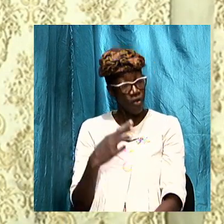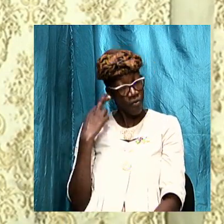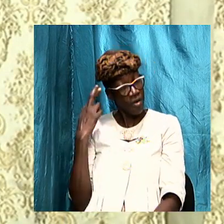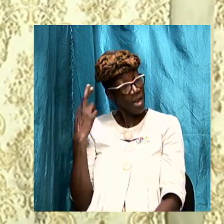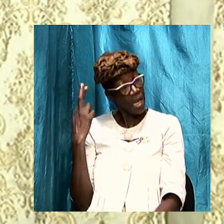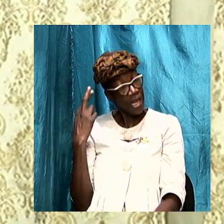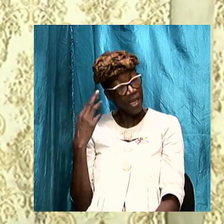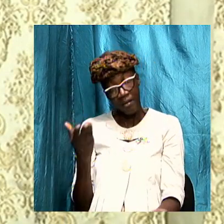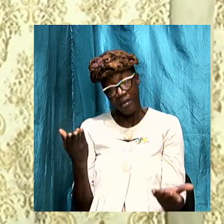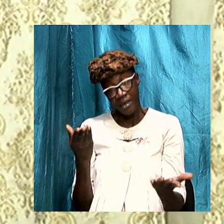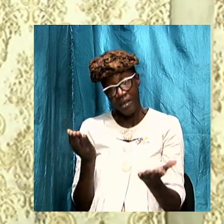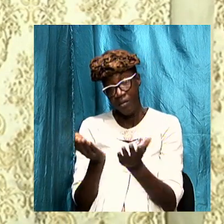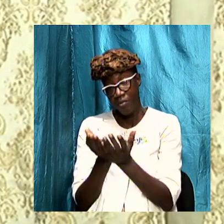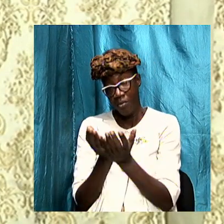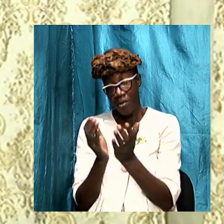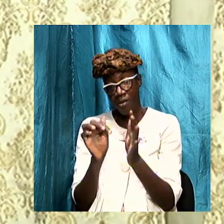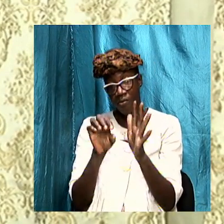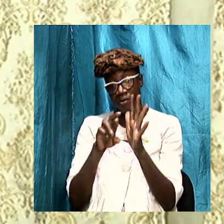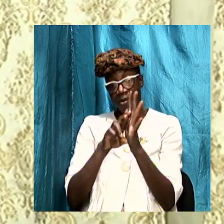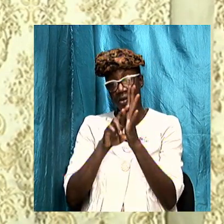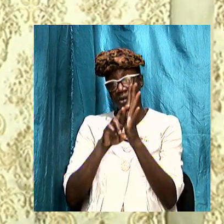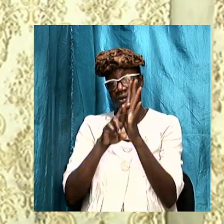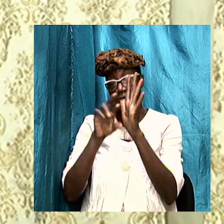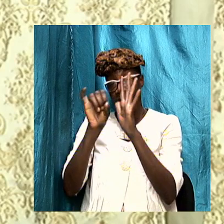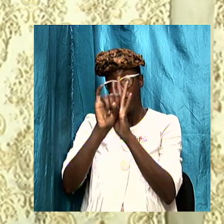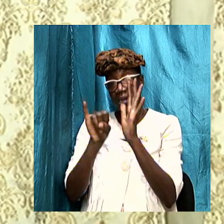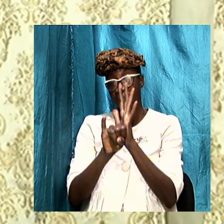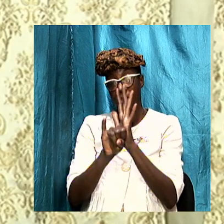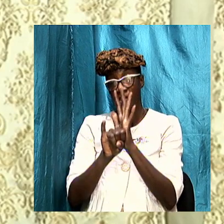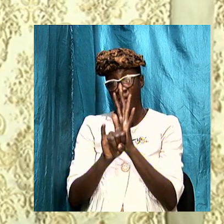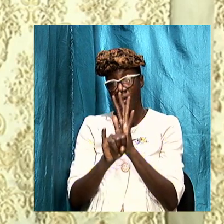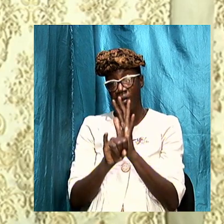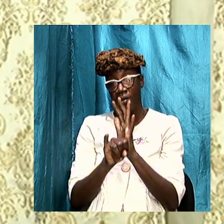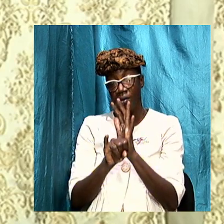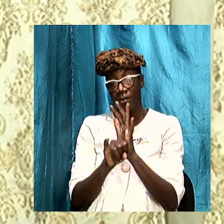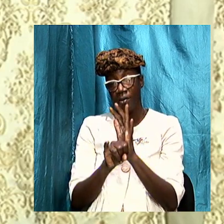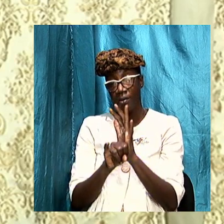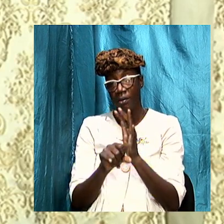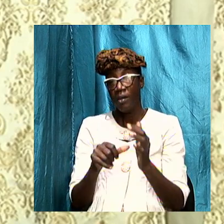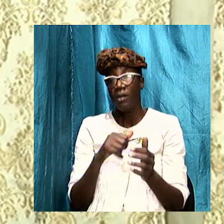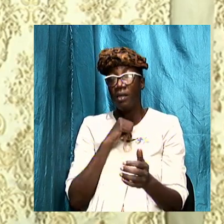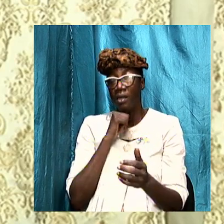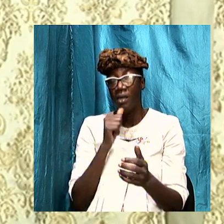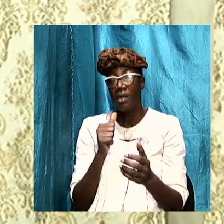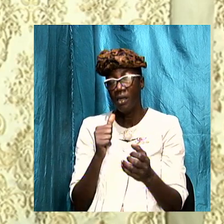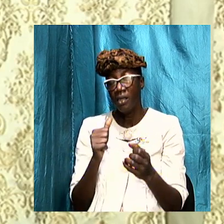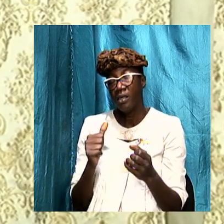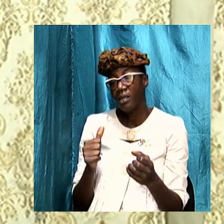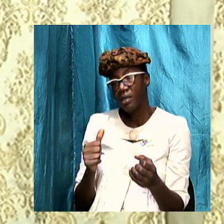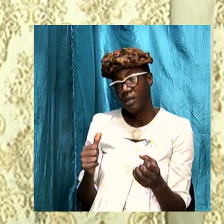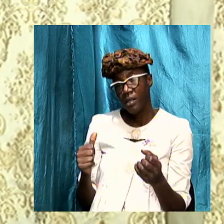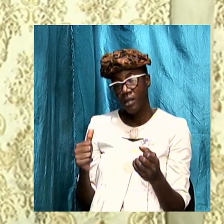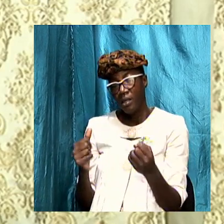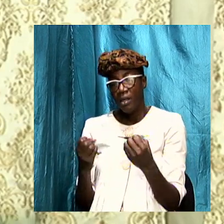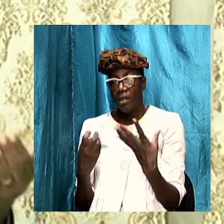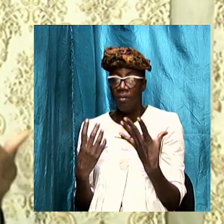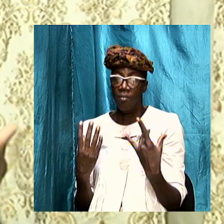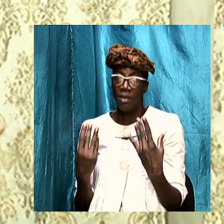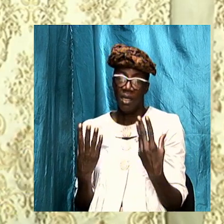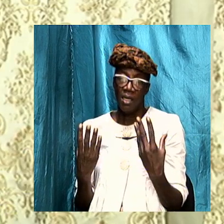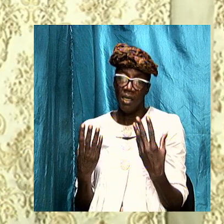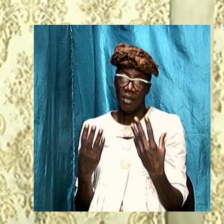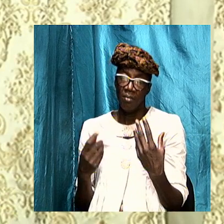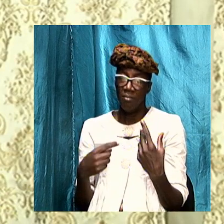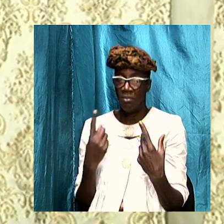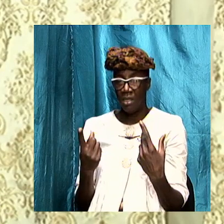that the book of revelation is not as many would have indicated